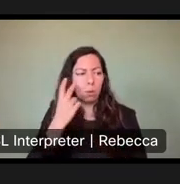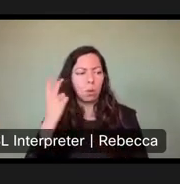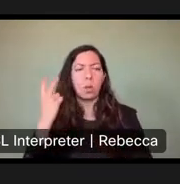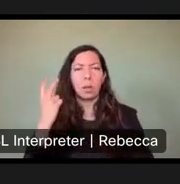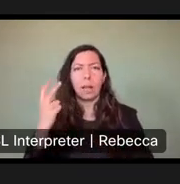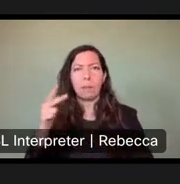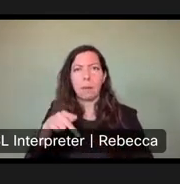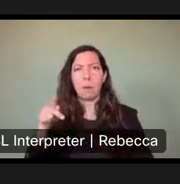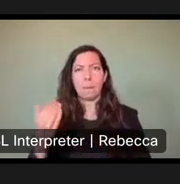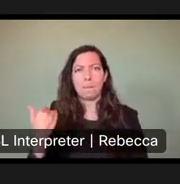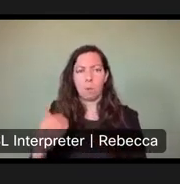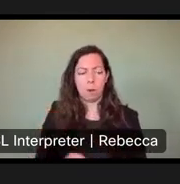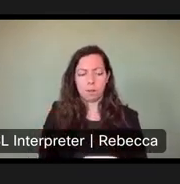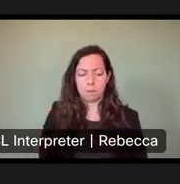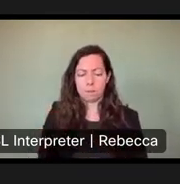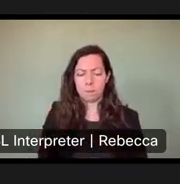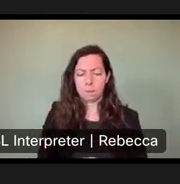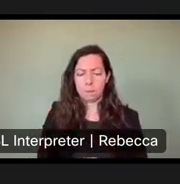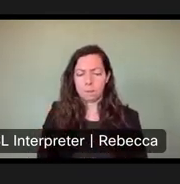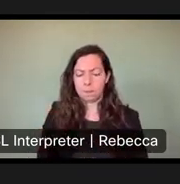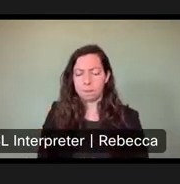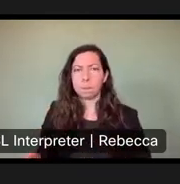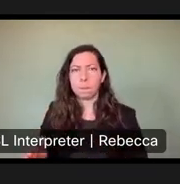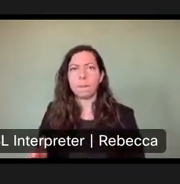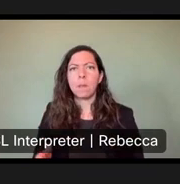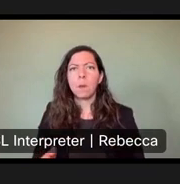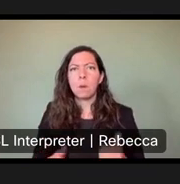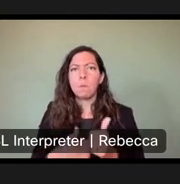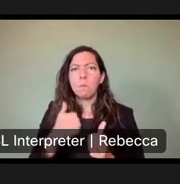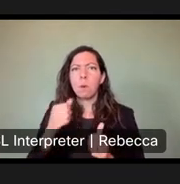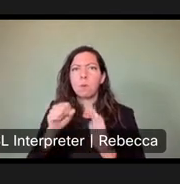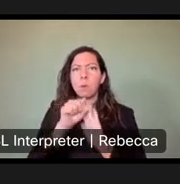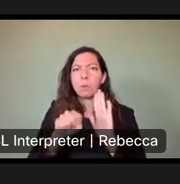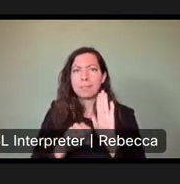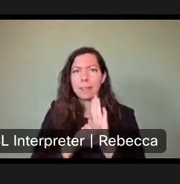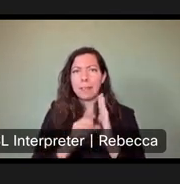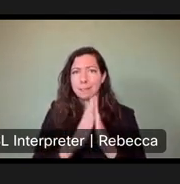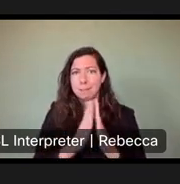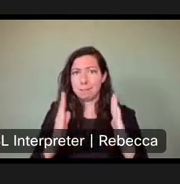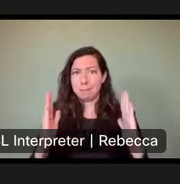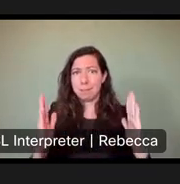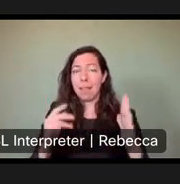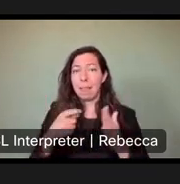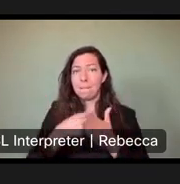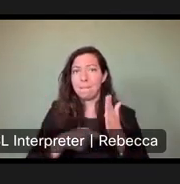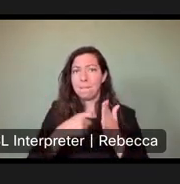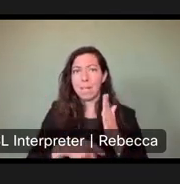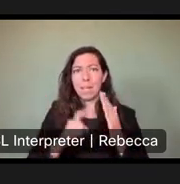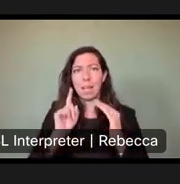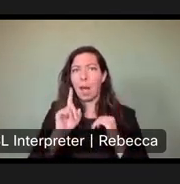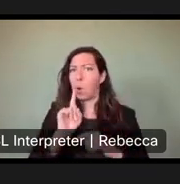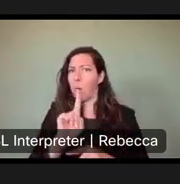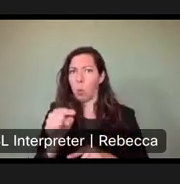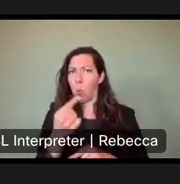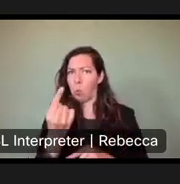had, um, you know, there was in most of those states, they had a range of, of fees. Um, it wasn't just like bars are